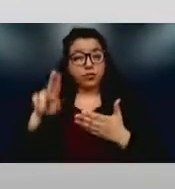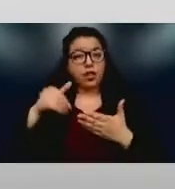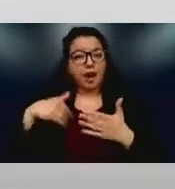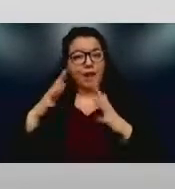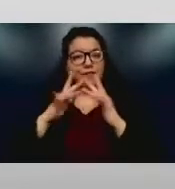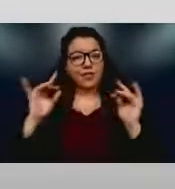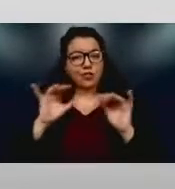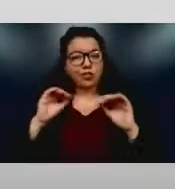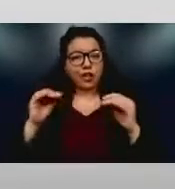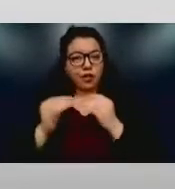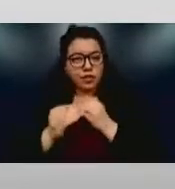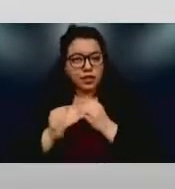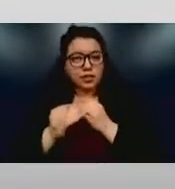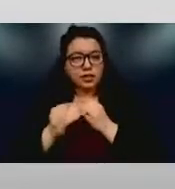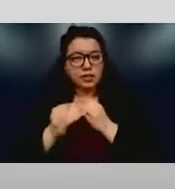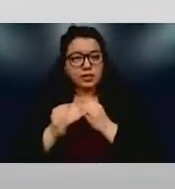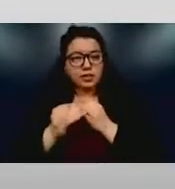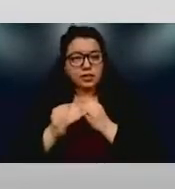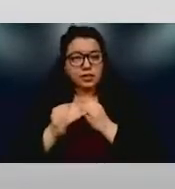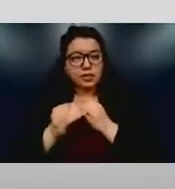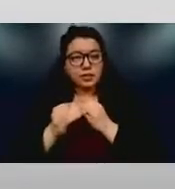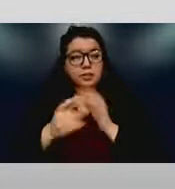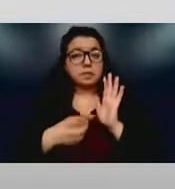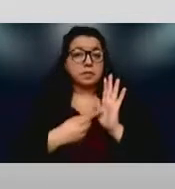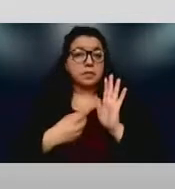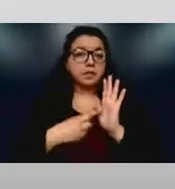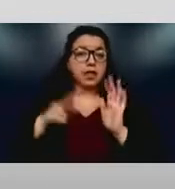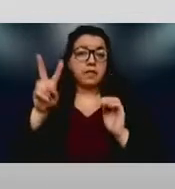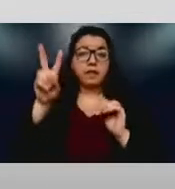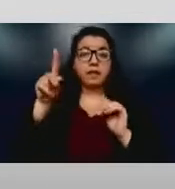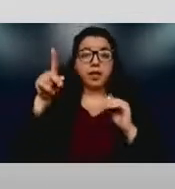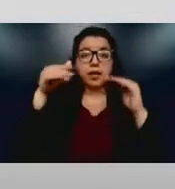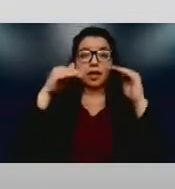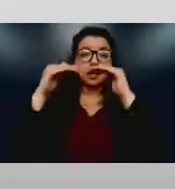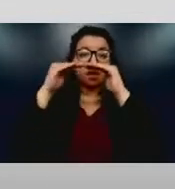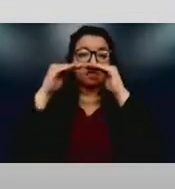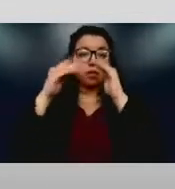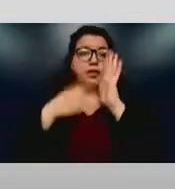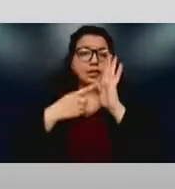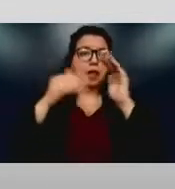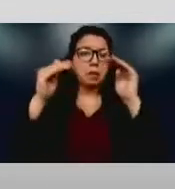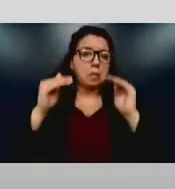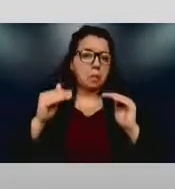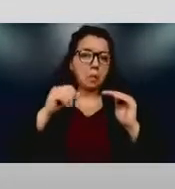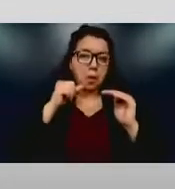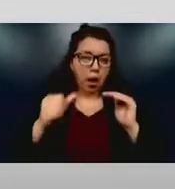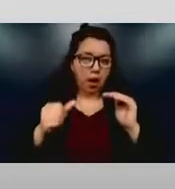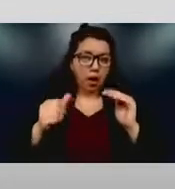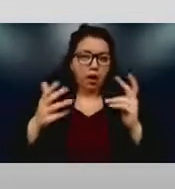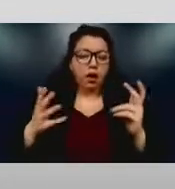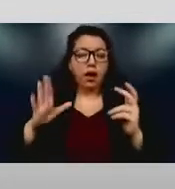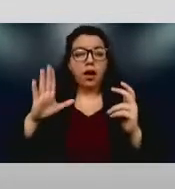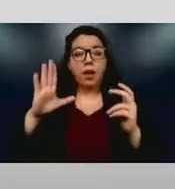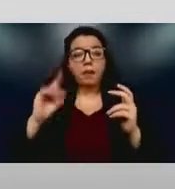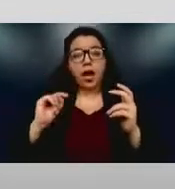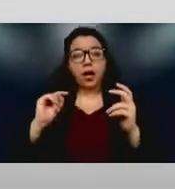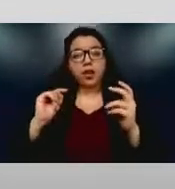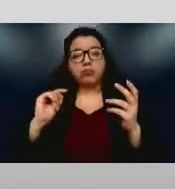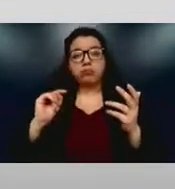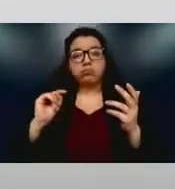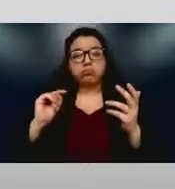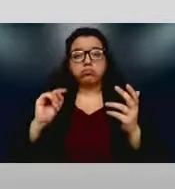Sometimes it's at the, uh, vice president's level. Sometimes it's not, and even if it is, it would depend on,